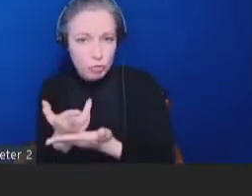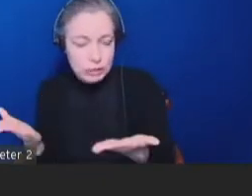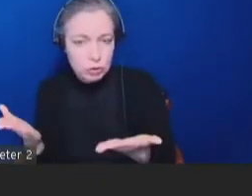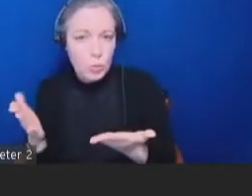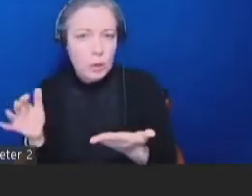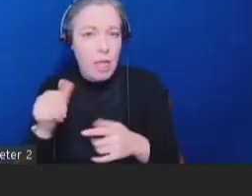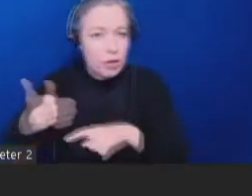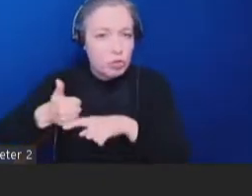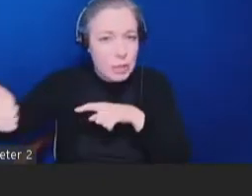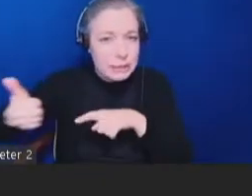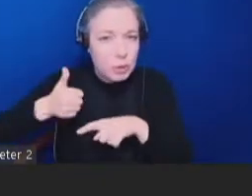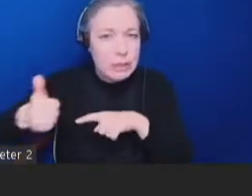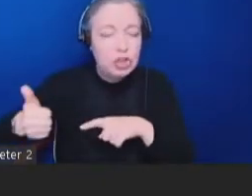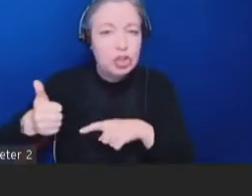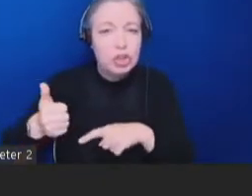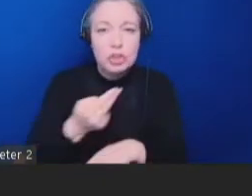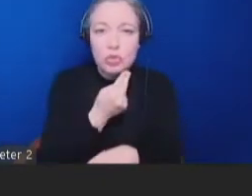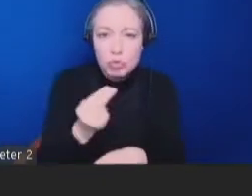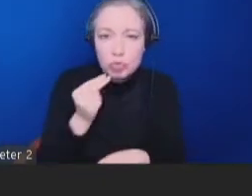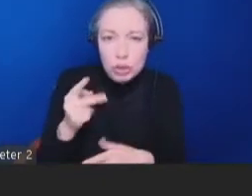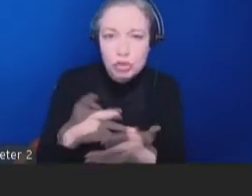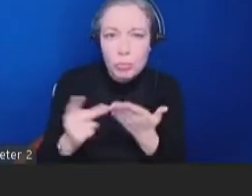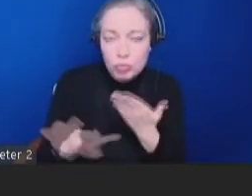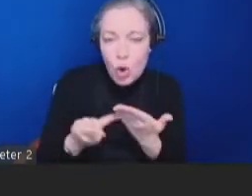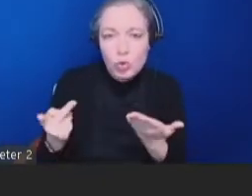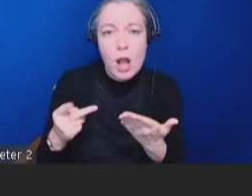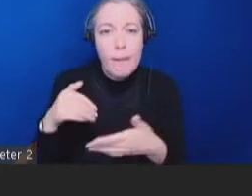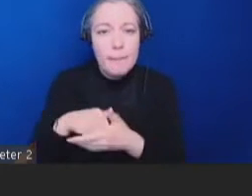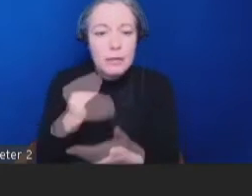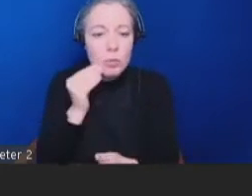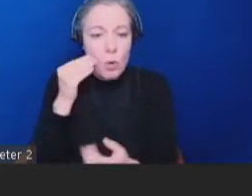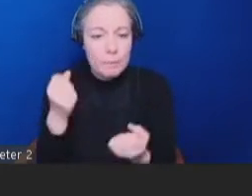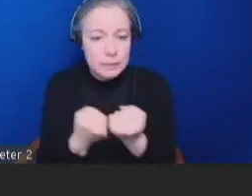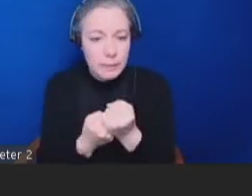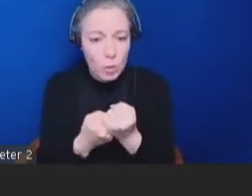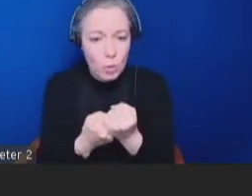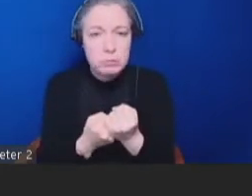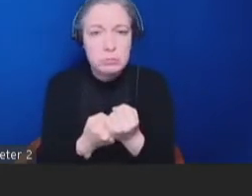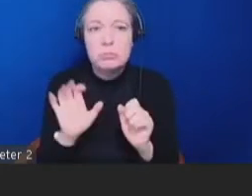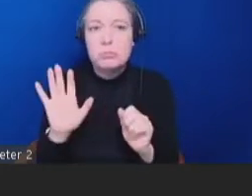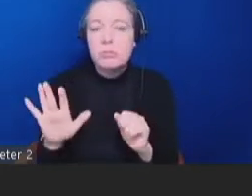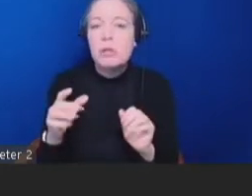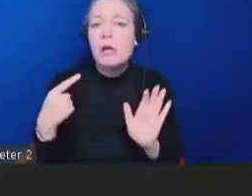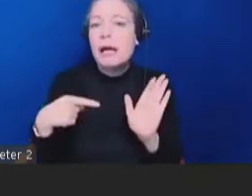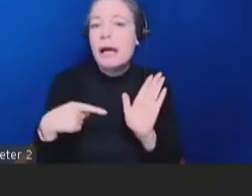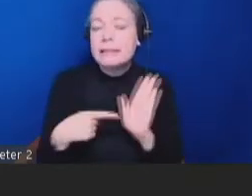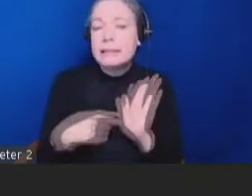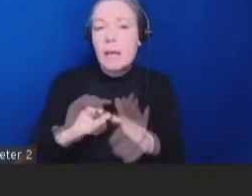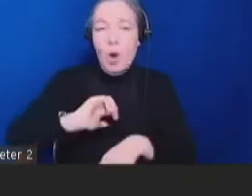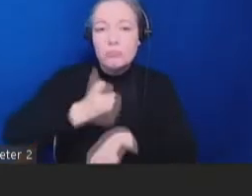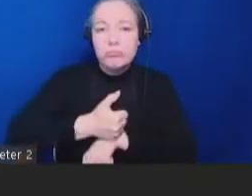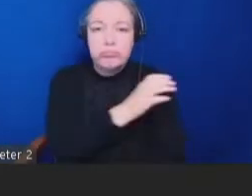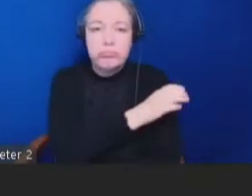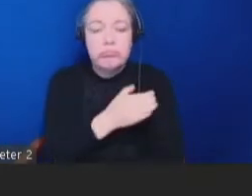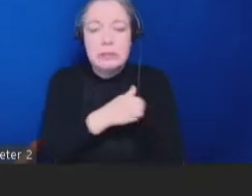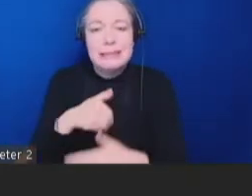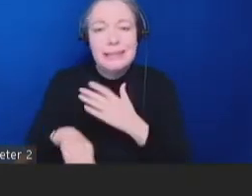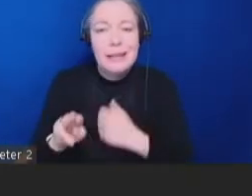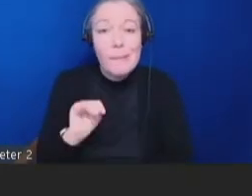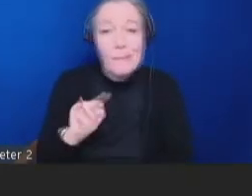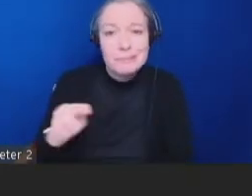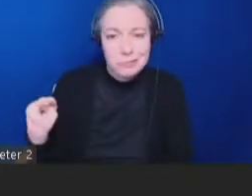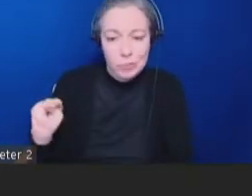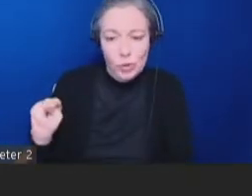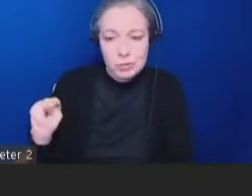as transportation, nutrition programs and in home support. An example is a pop-up clinic held in Minnesota at the Han